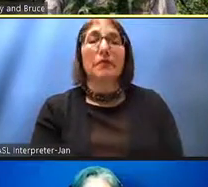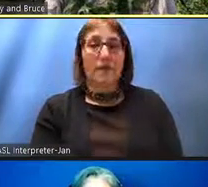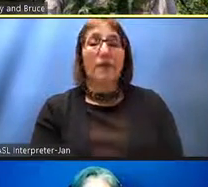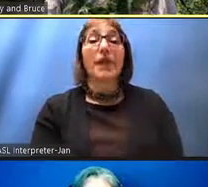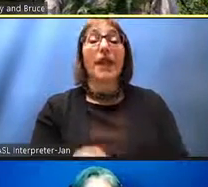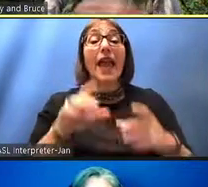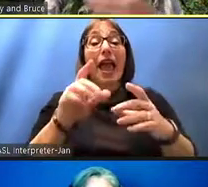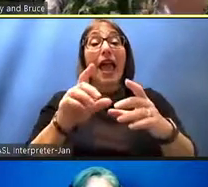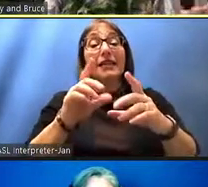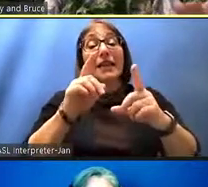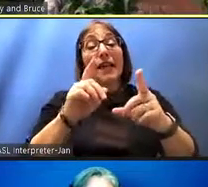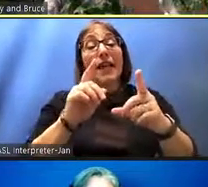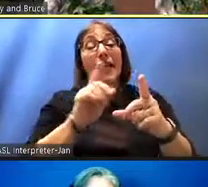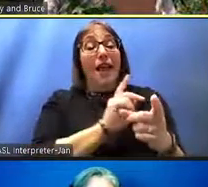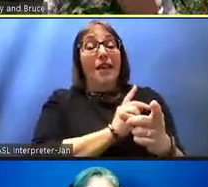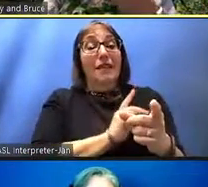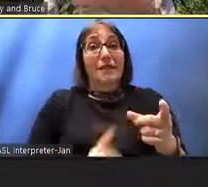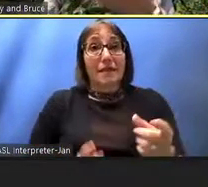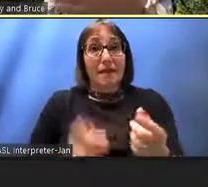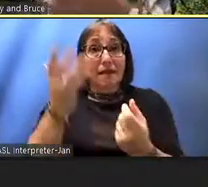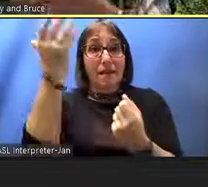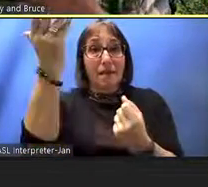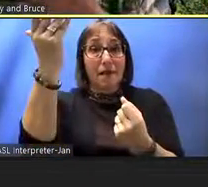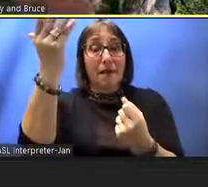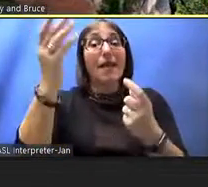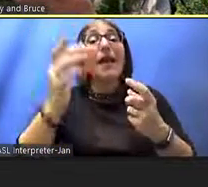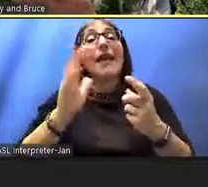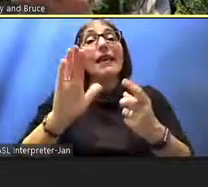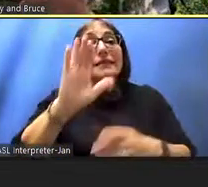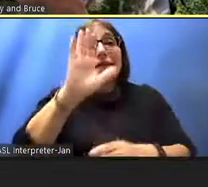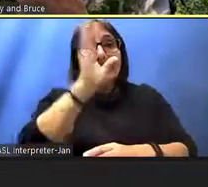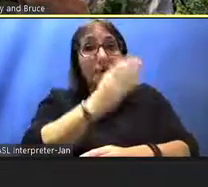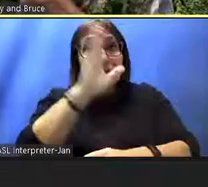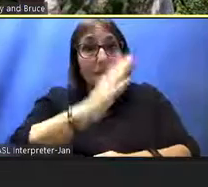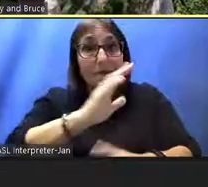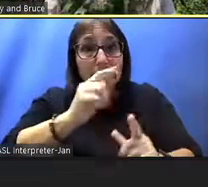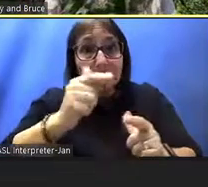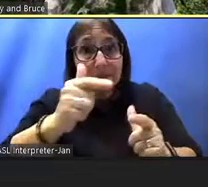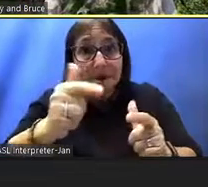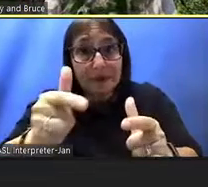became the uh heirs to his throne